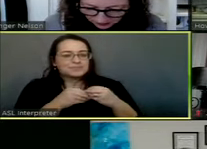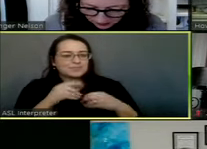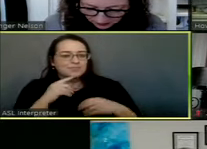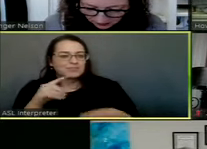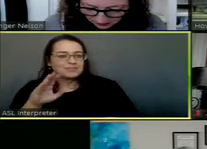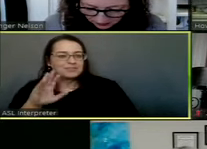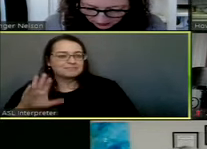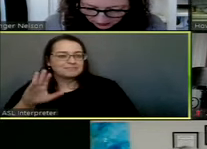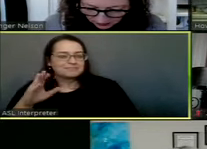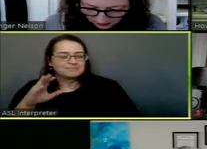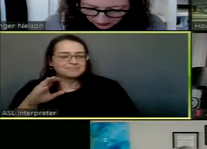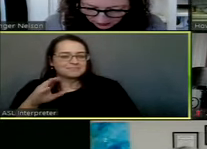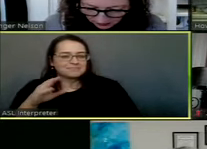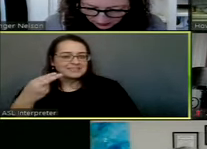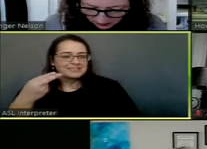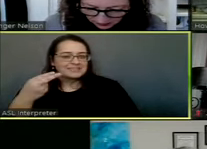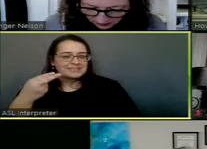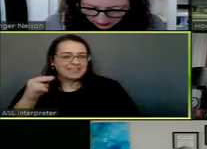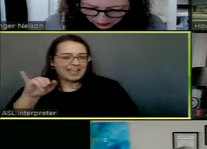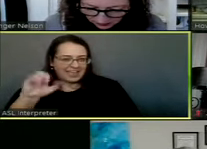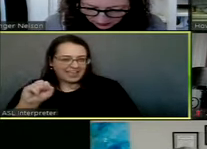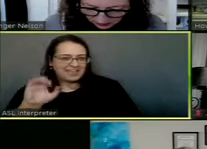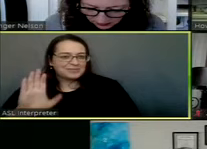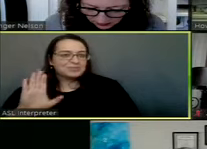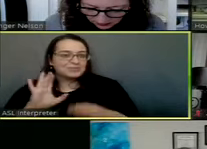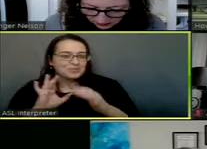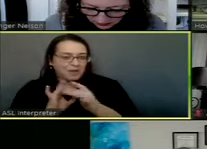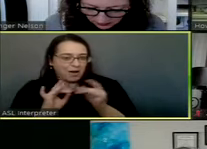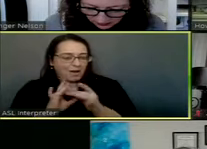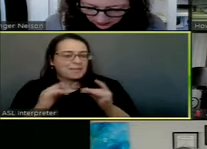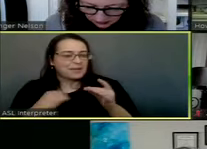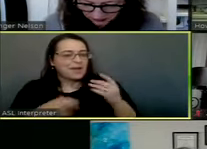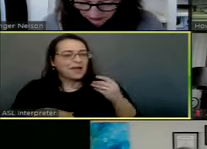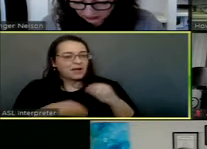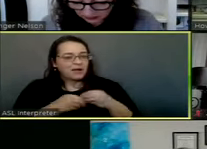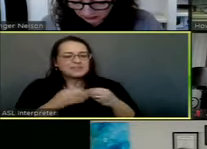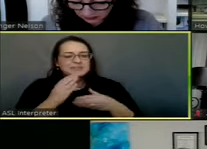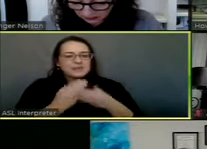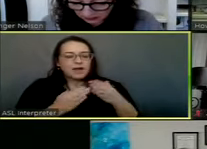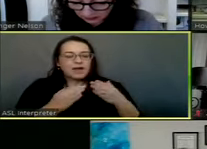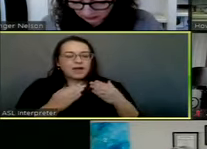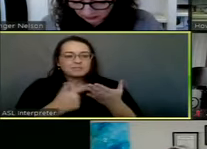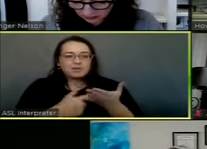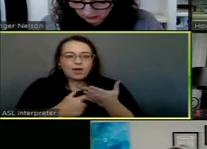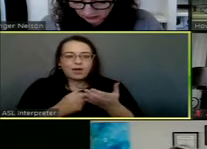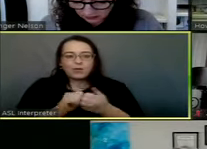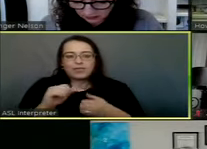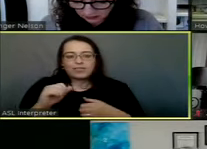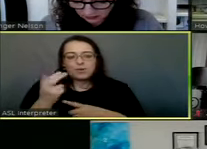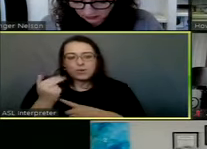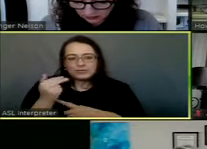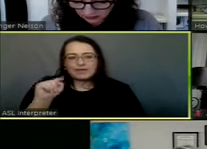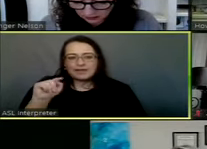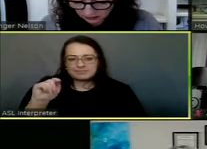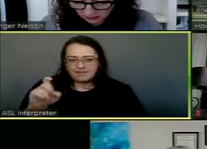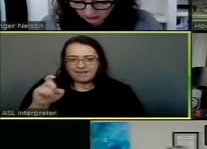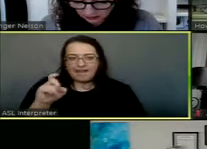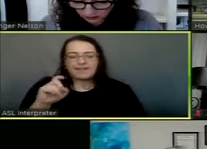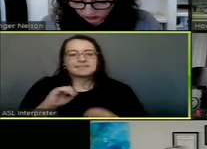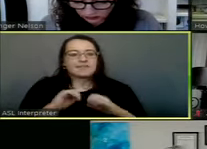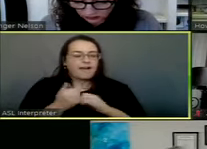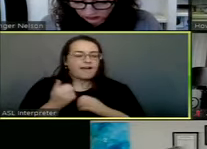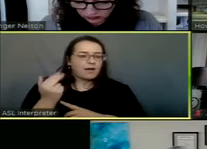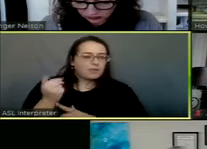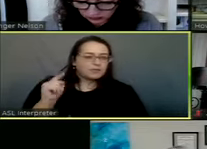really what Elaine said was, you know, there's been some talk about the hot tax and about how the hot